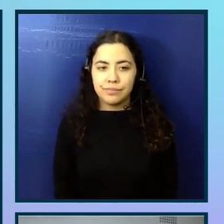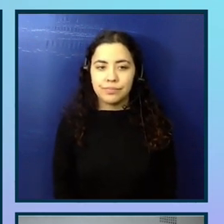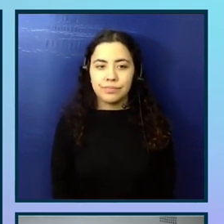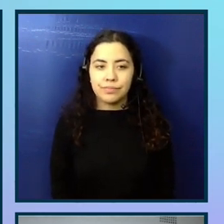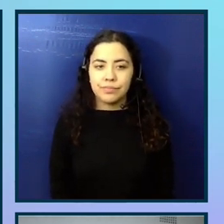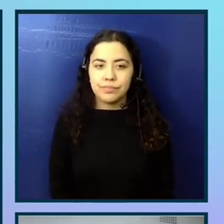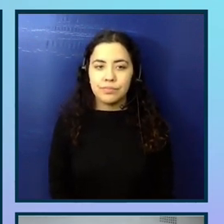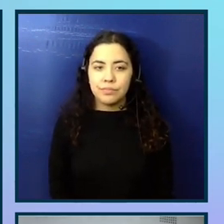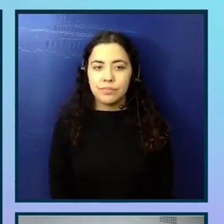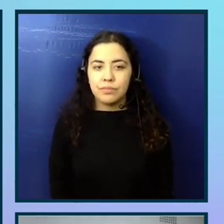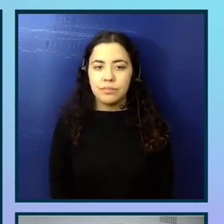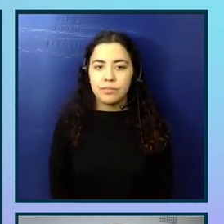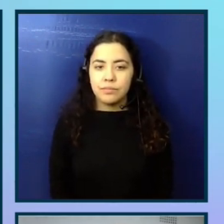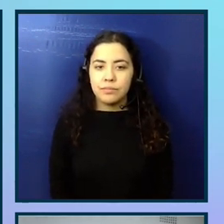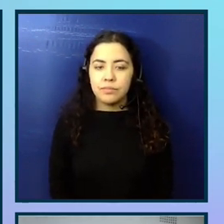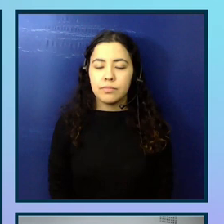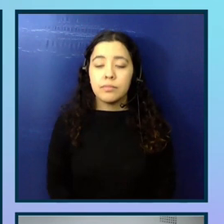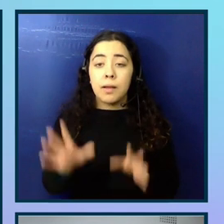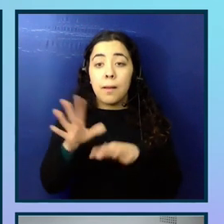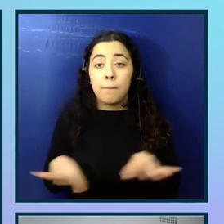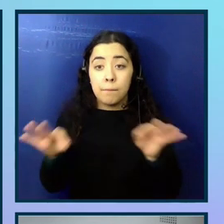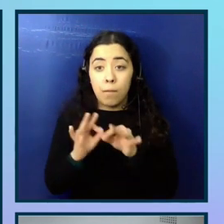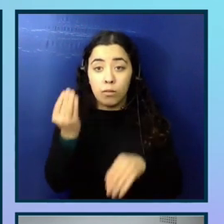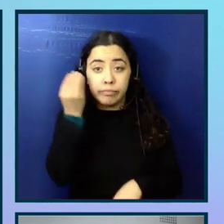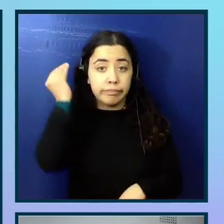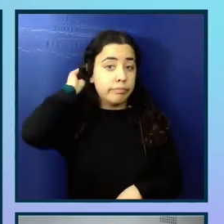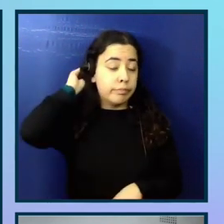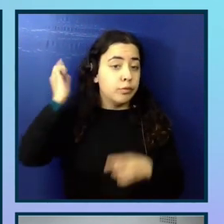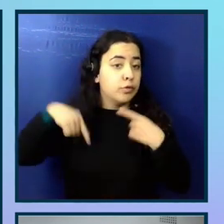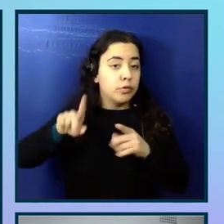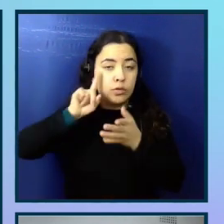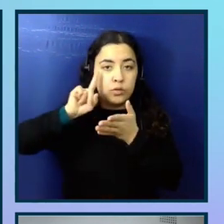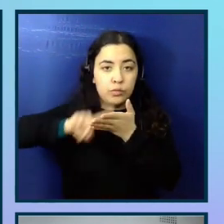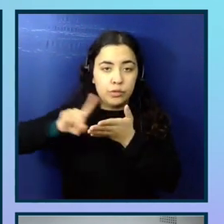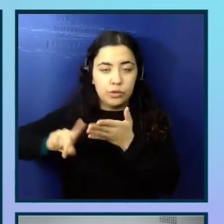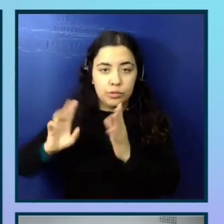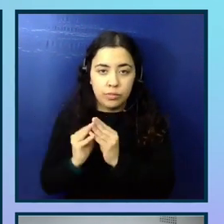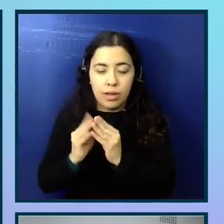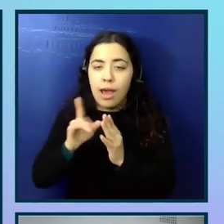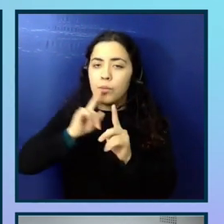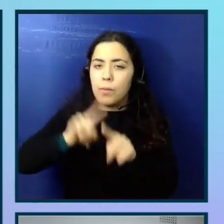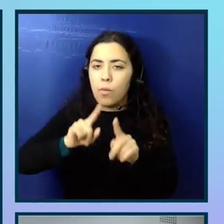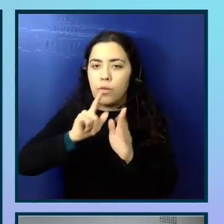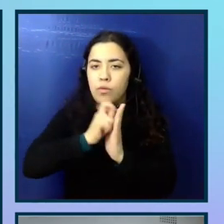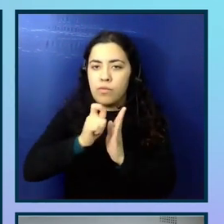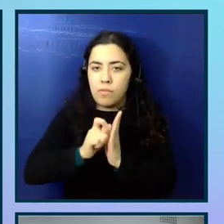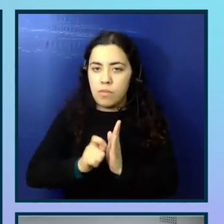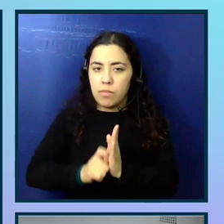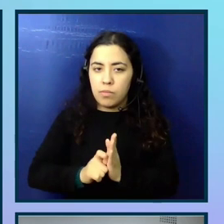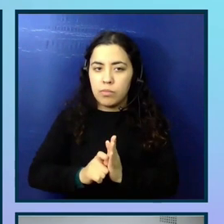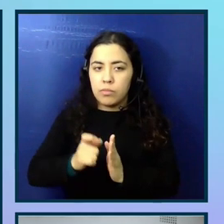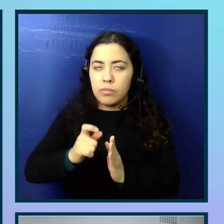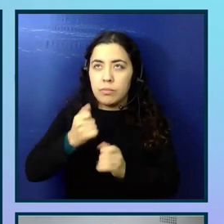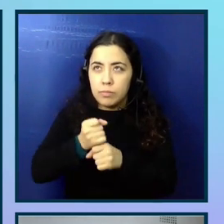So a key point I would say to keep in mind during a research session and in your report writing as well is